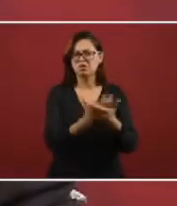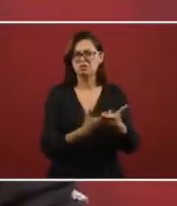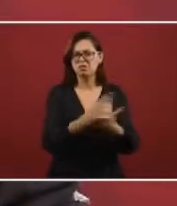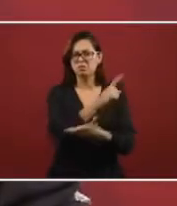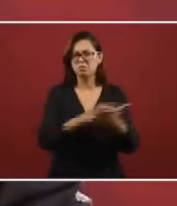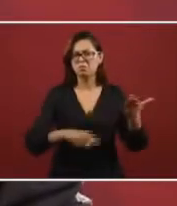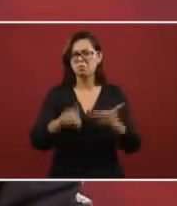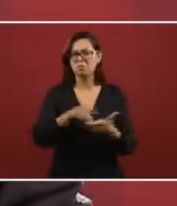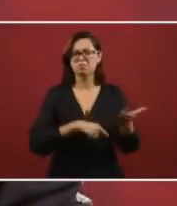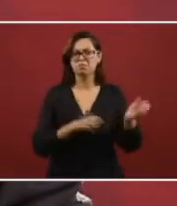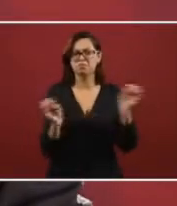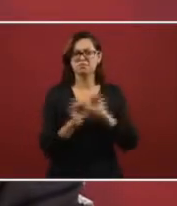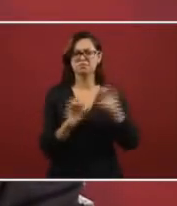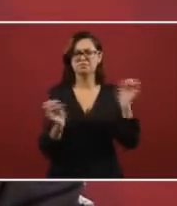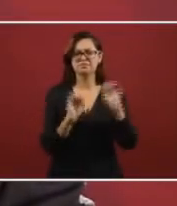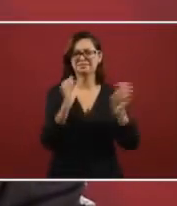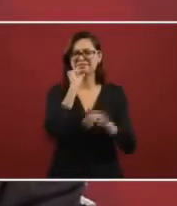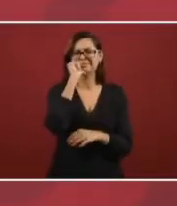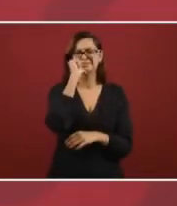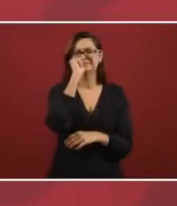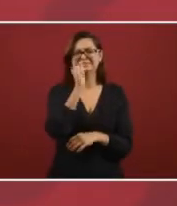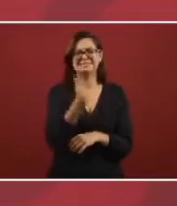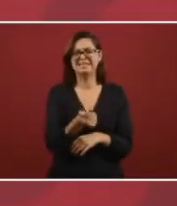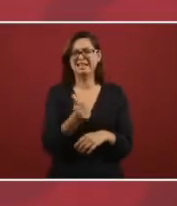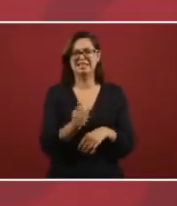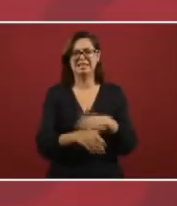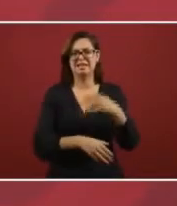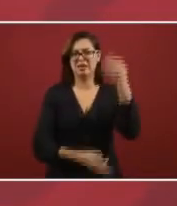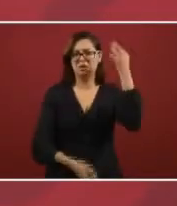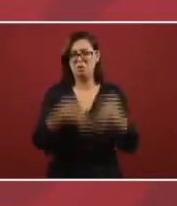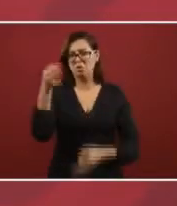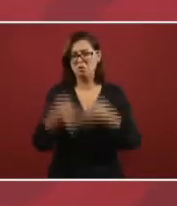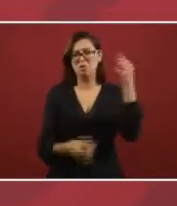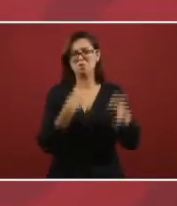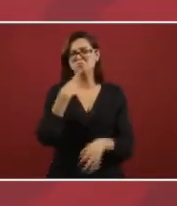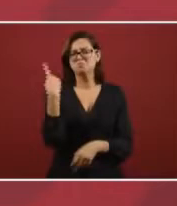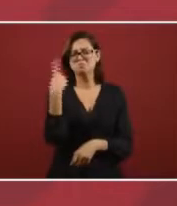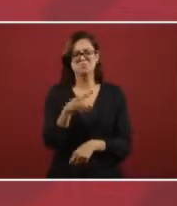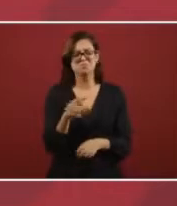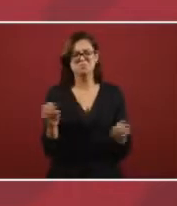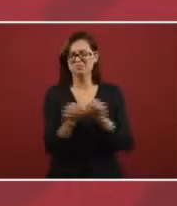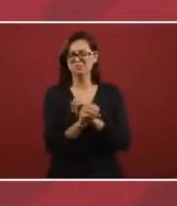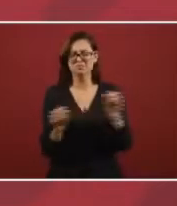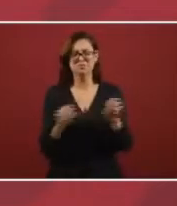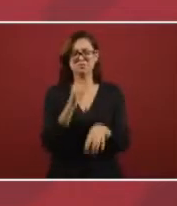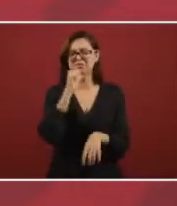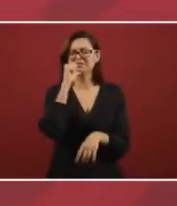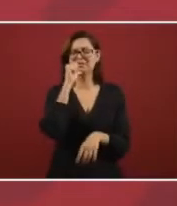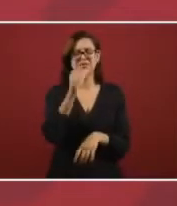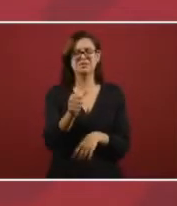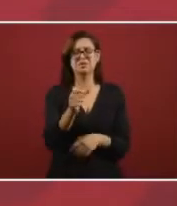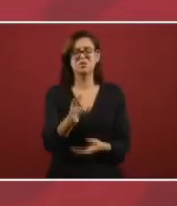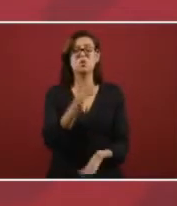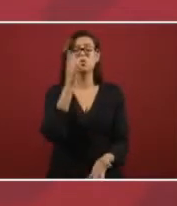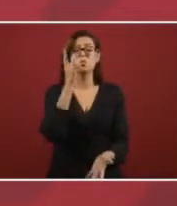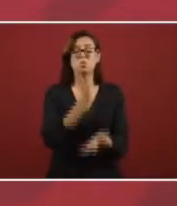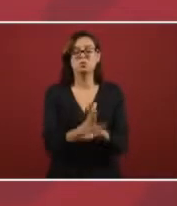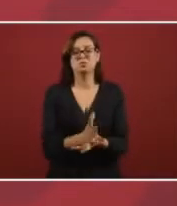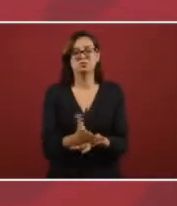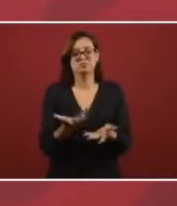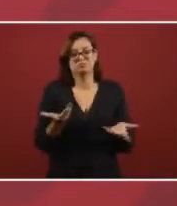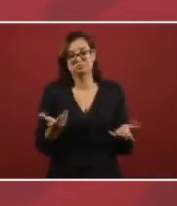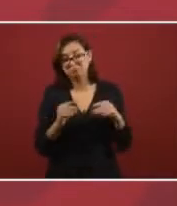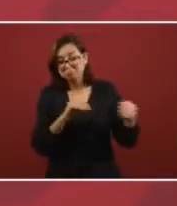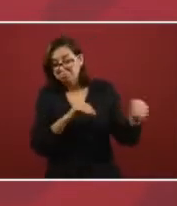to cancel the contracts we are not going to do this because the only thing is that